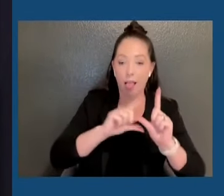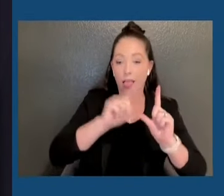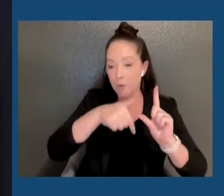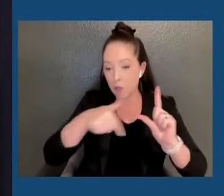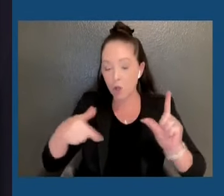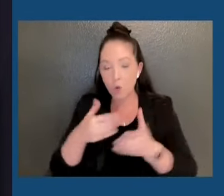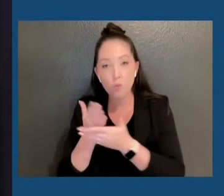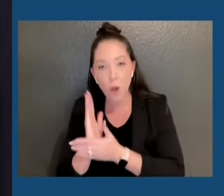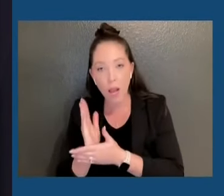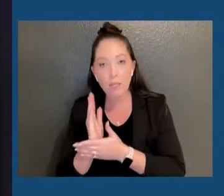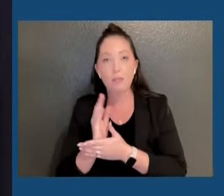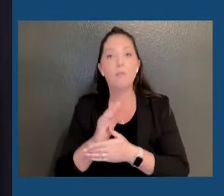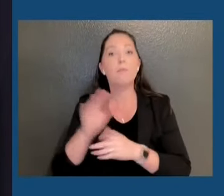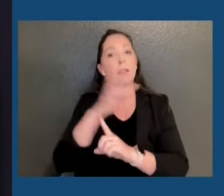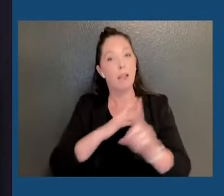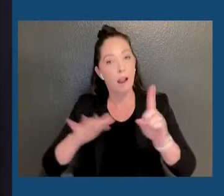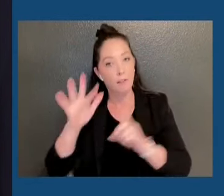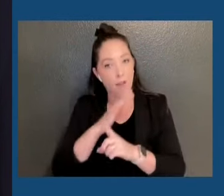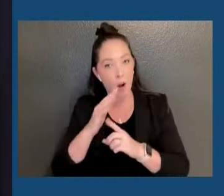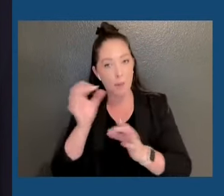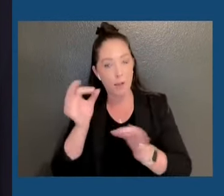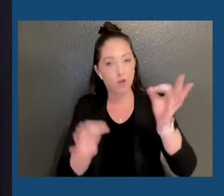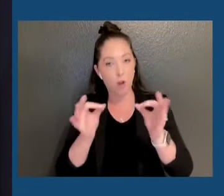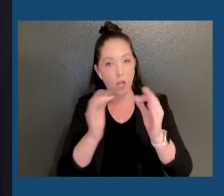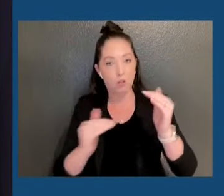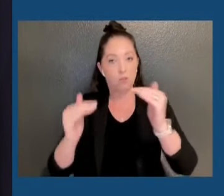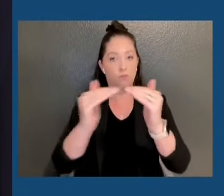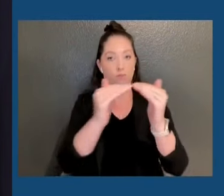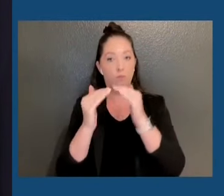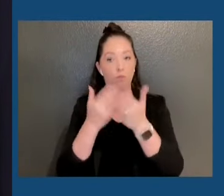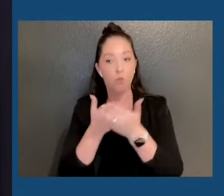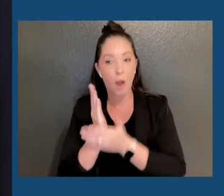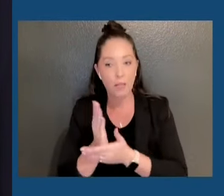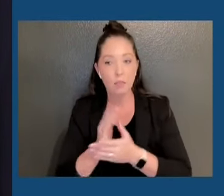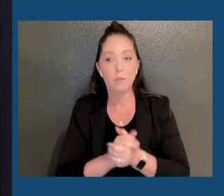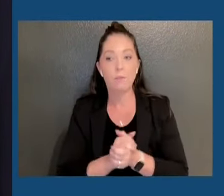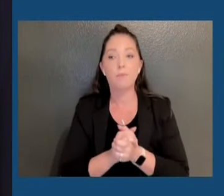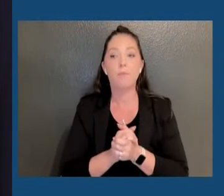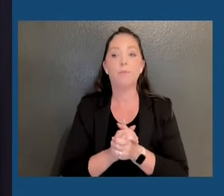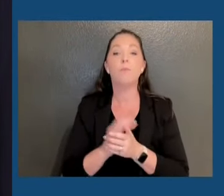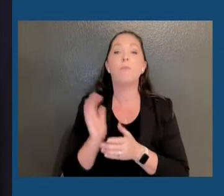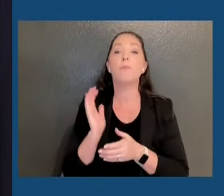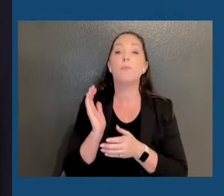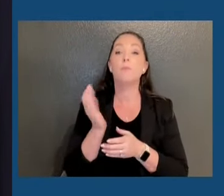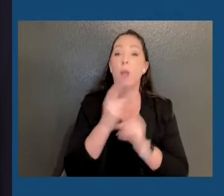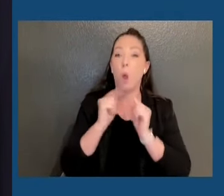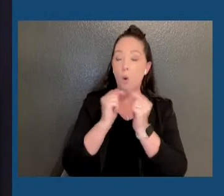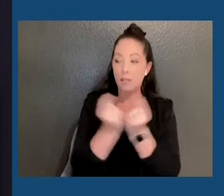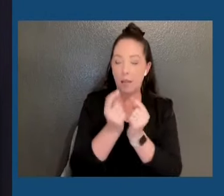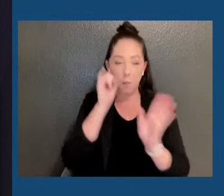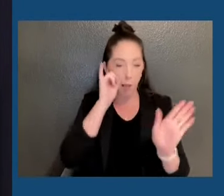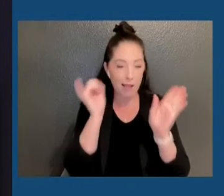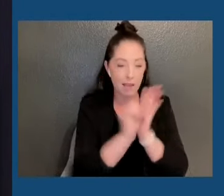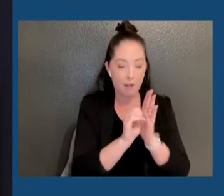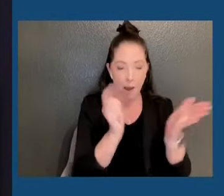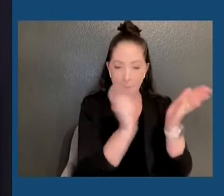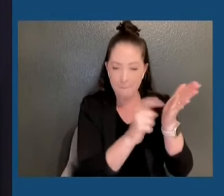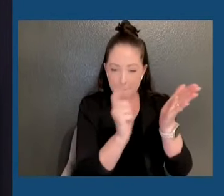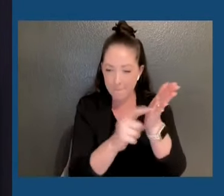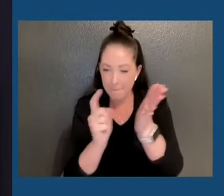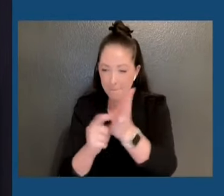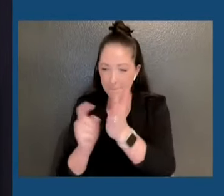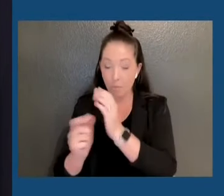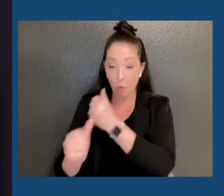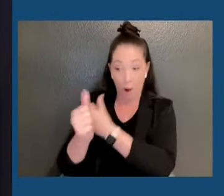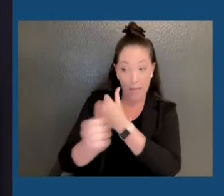and our environmental justice. Our team will do whatever we have to do to identify any possible threats to these